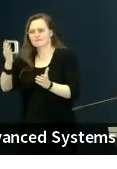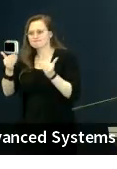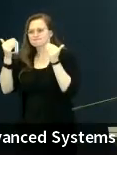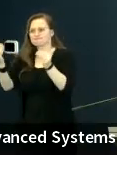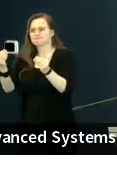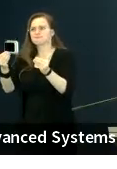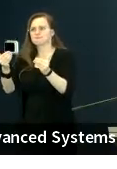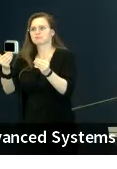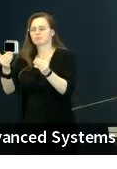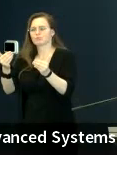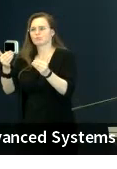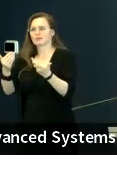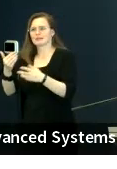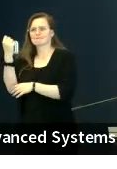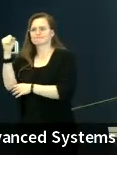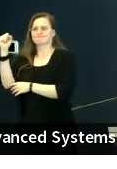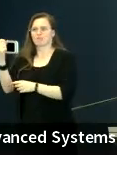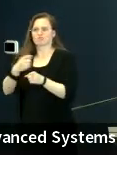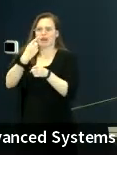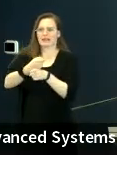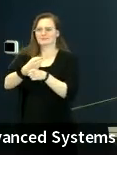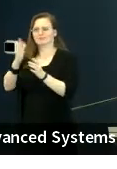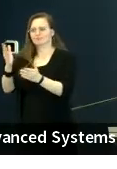and what is just. Thank you.